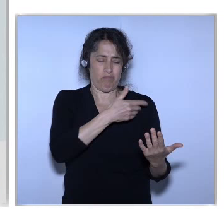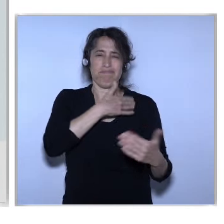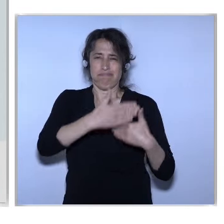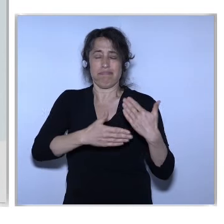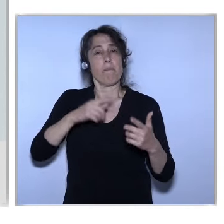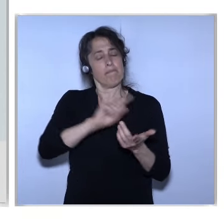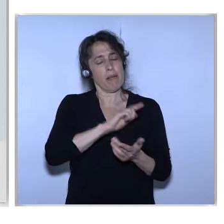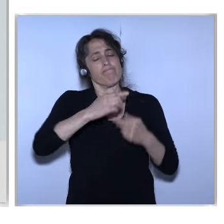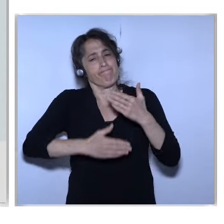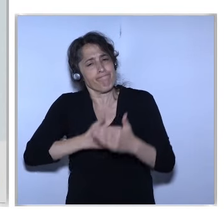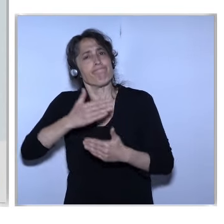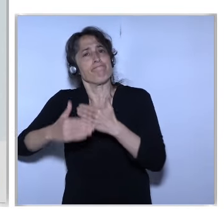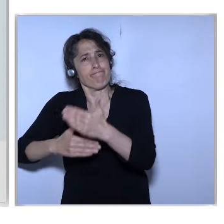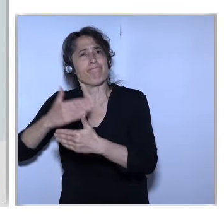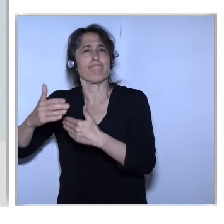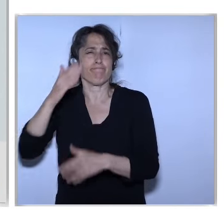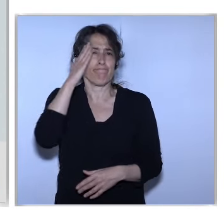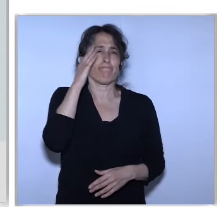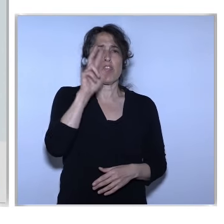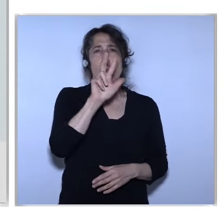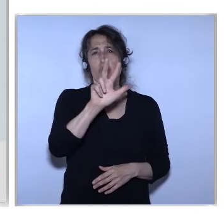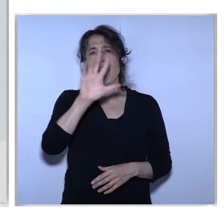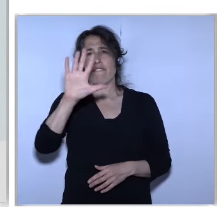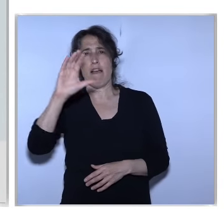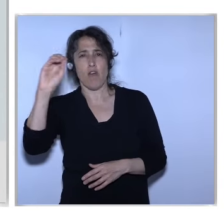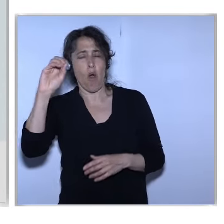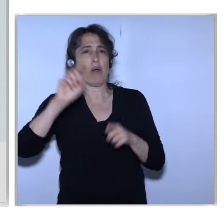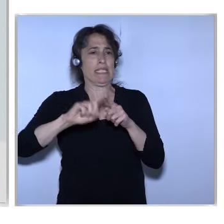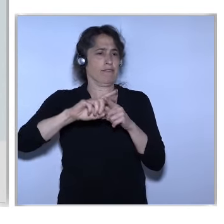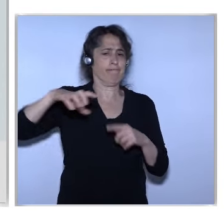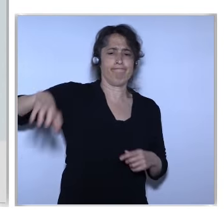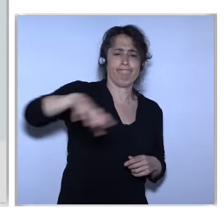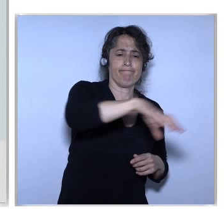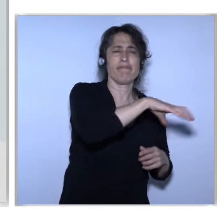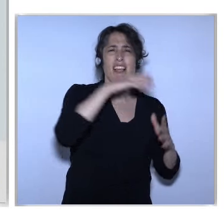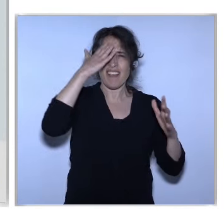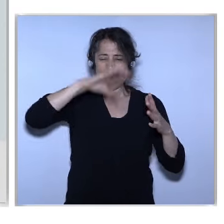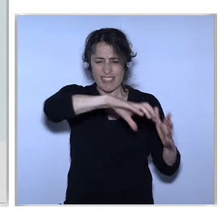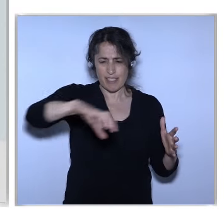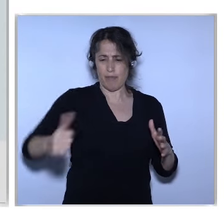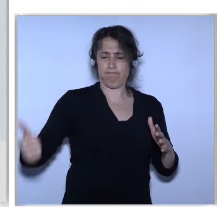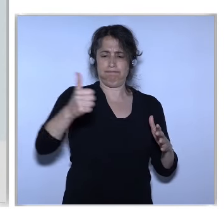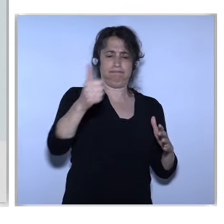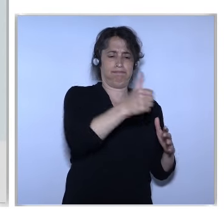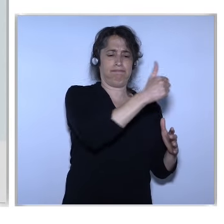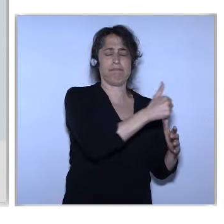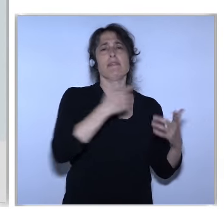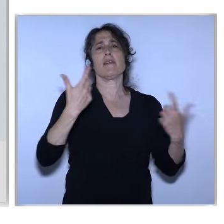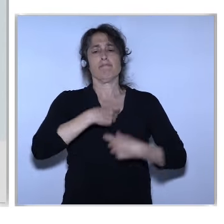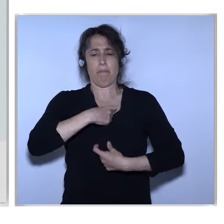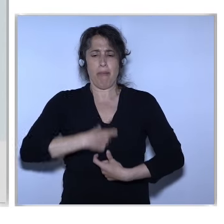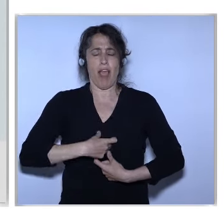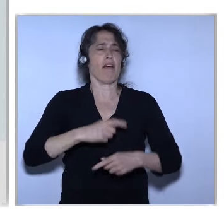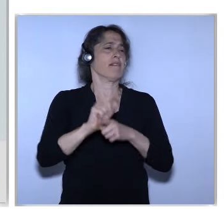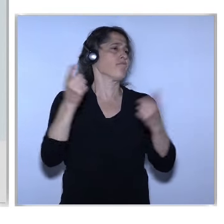Members 350 Members Regional Mayor City Mayor City Ministers Etc To Take